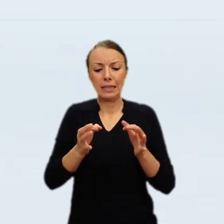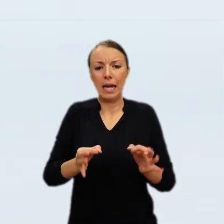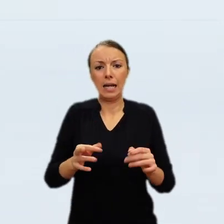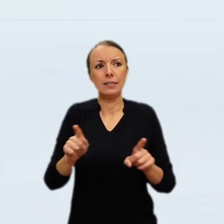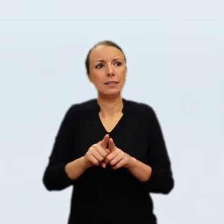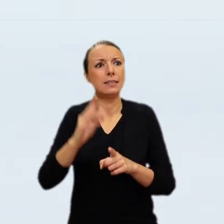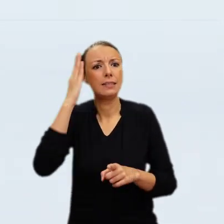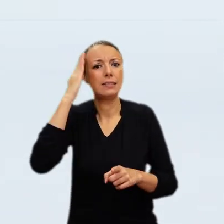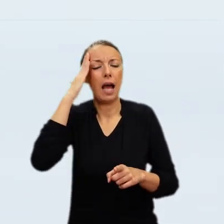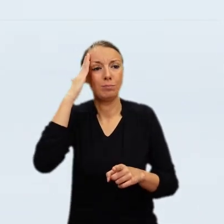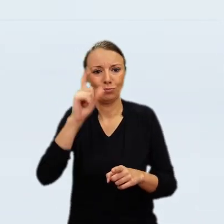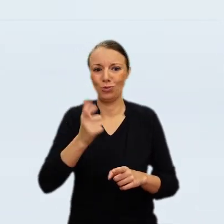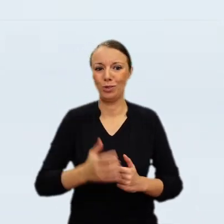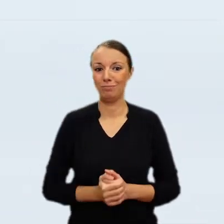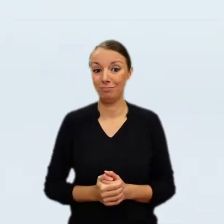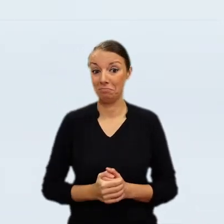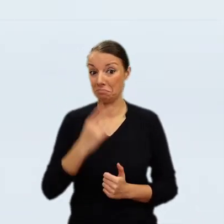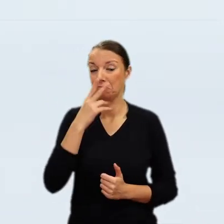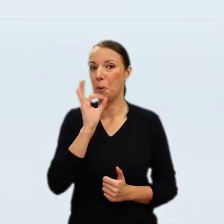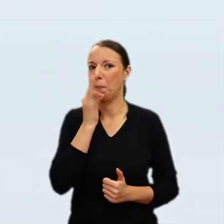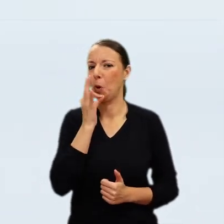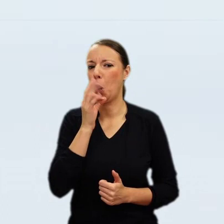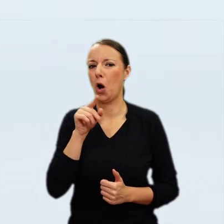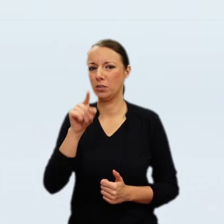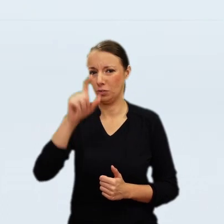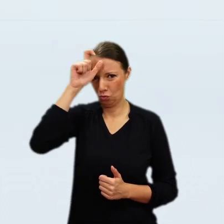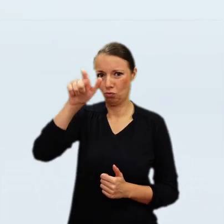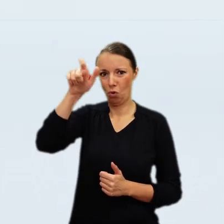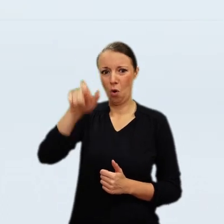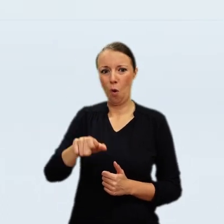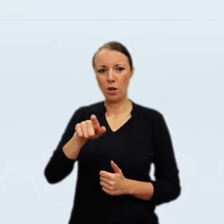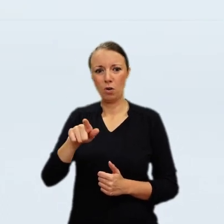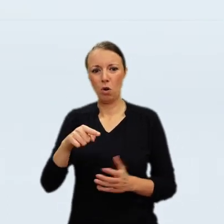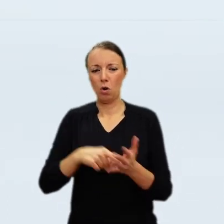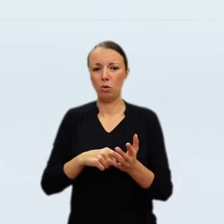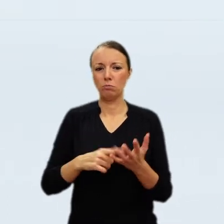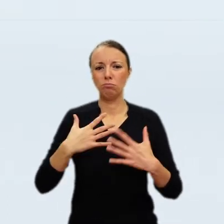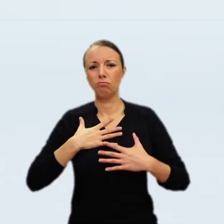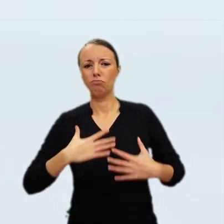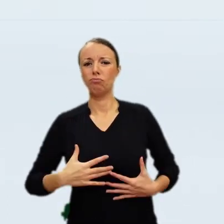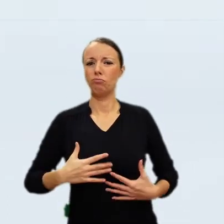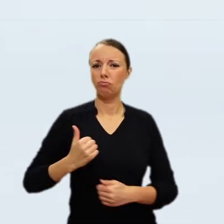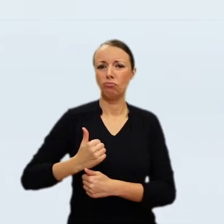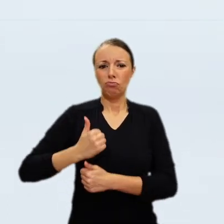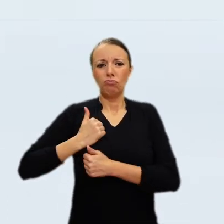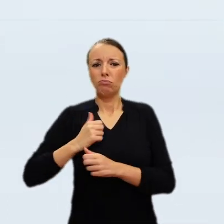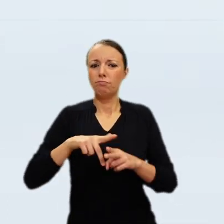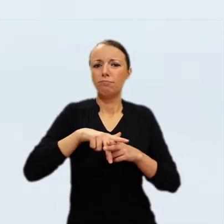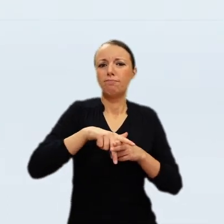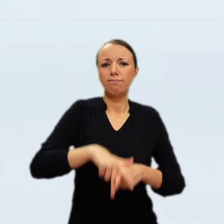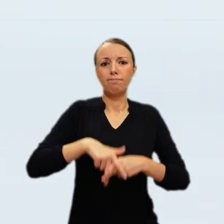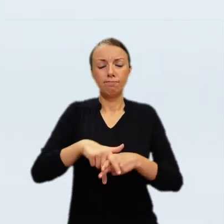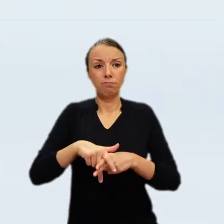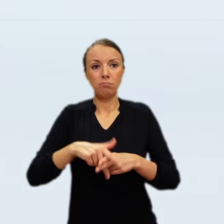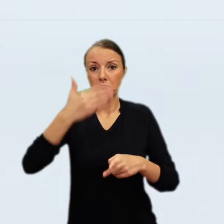already attempted to buy back part of this land but did not have sufficient resources. In the early 20th century, the land belonged to a German